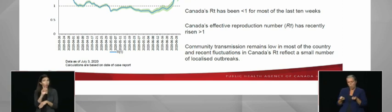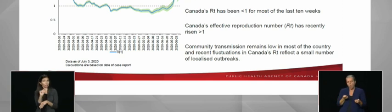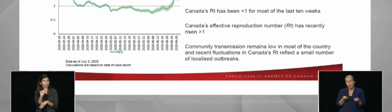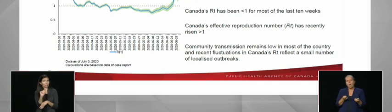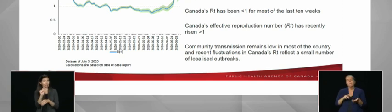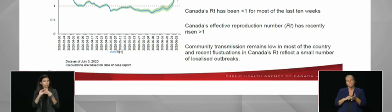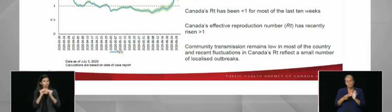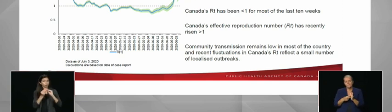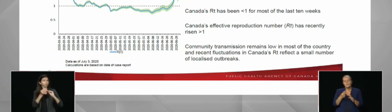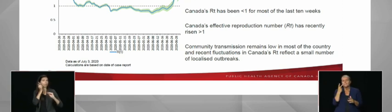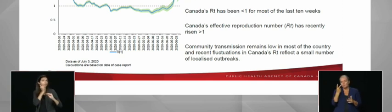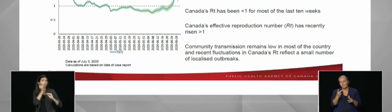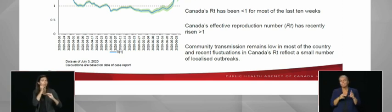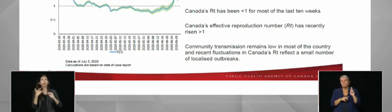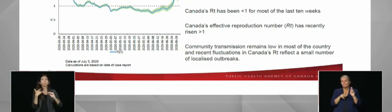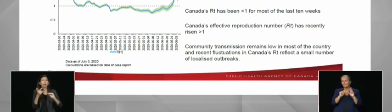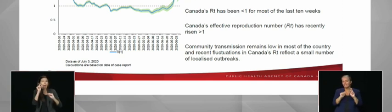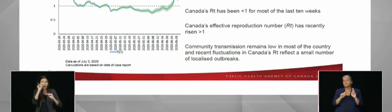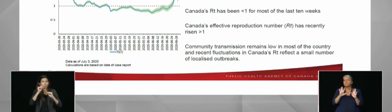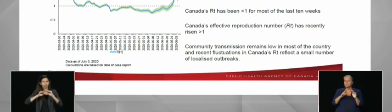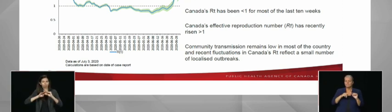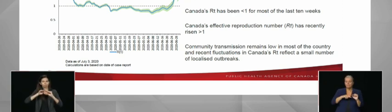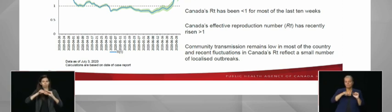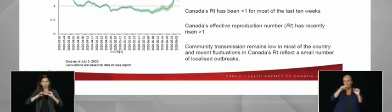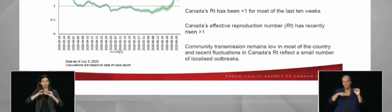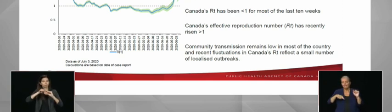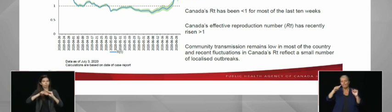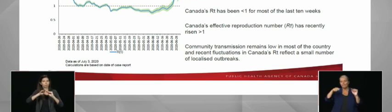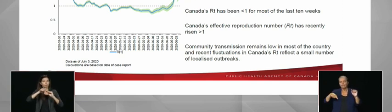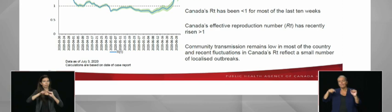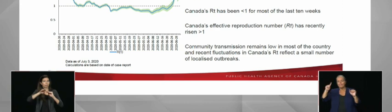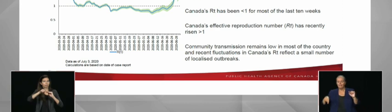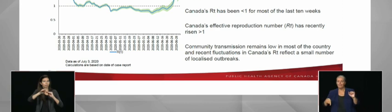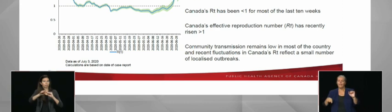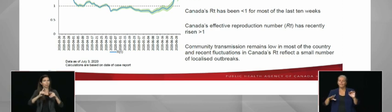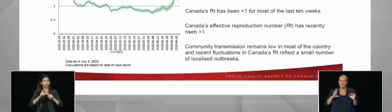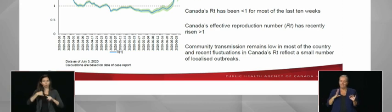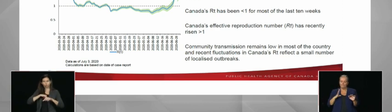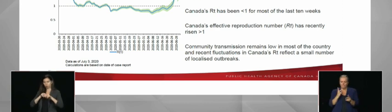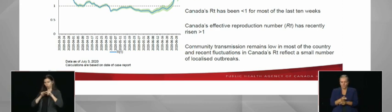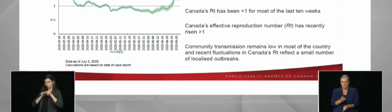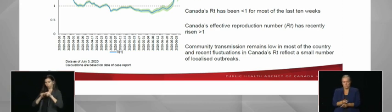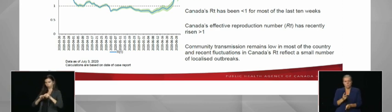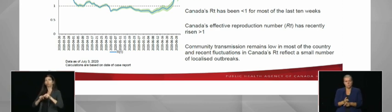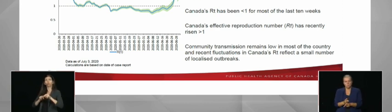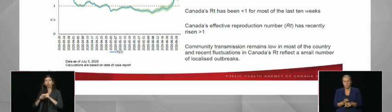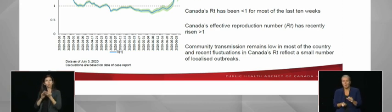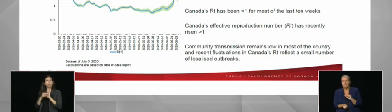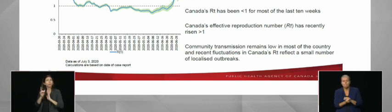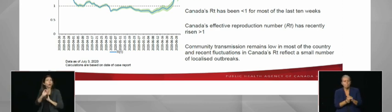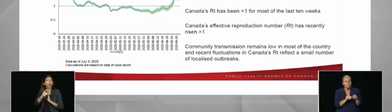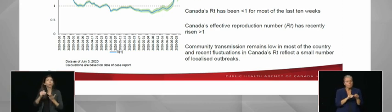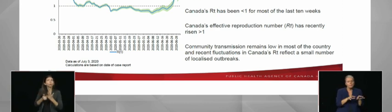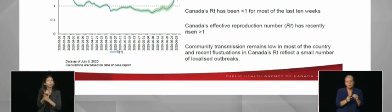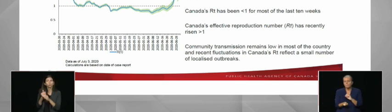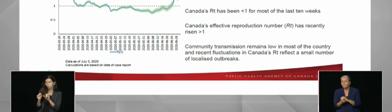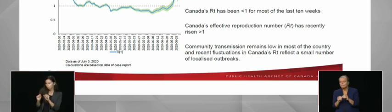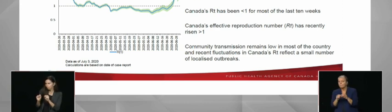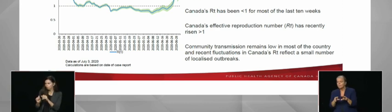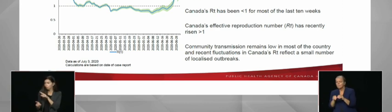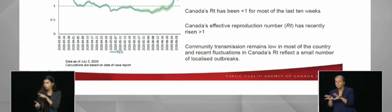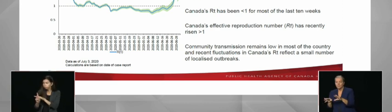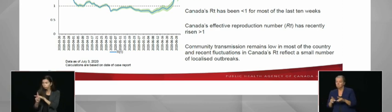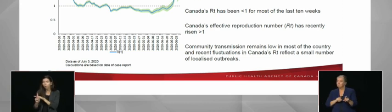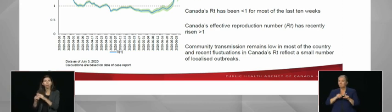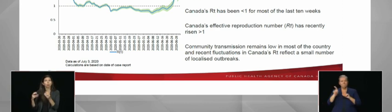remains important for us to closely monitor for new cases and outbreaks that could arise in any part of the country, even in places